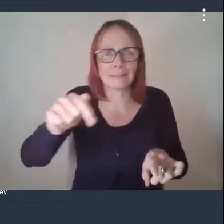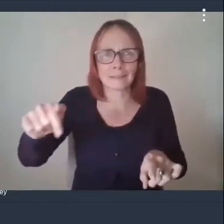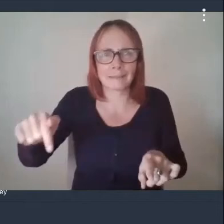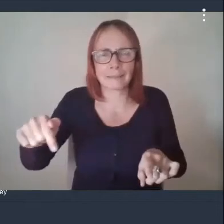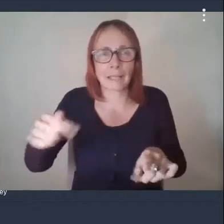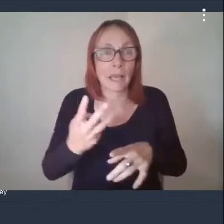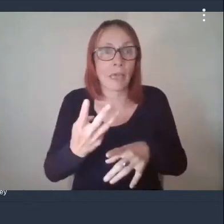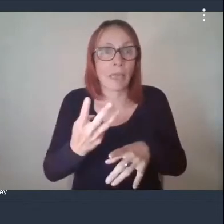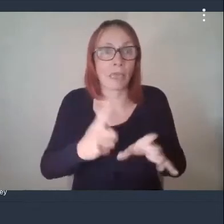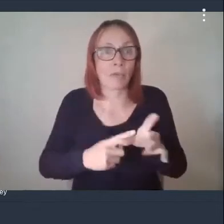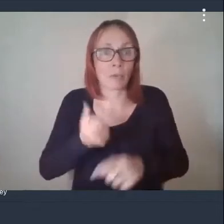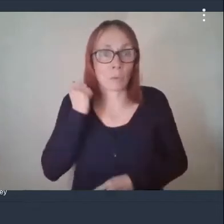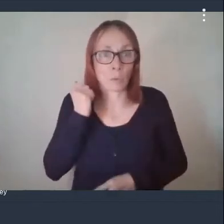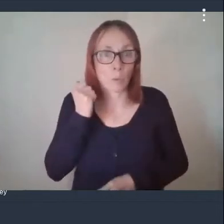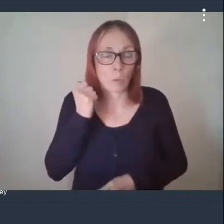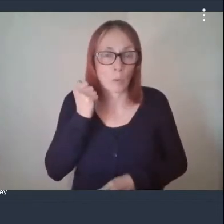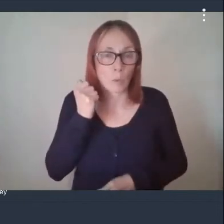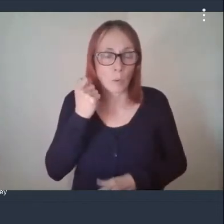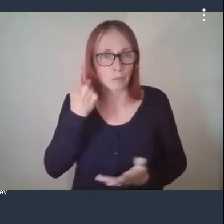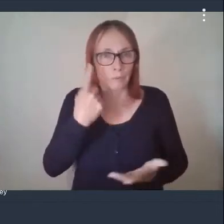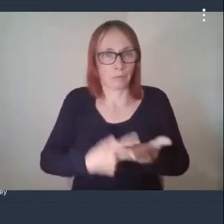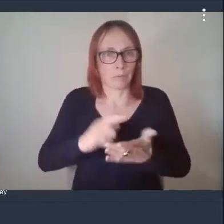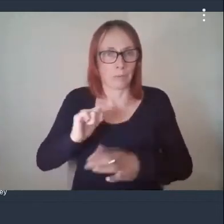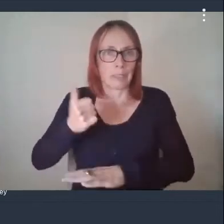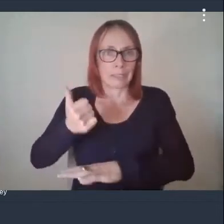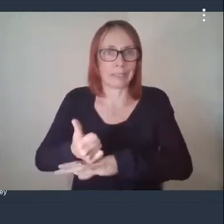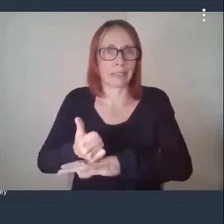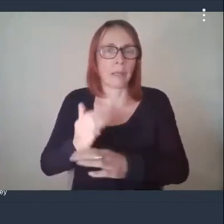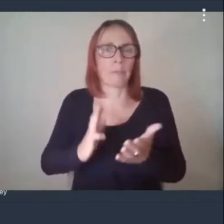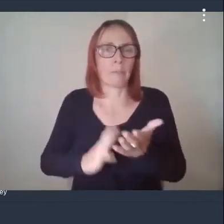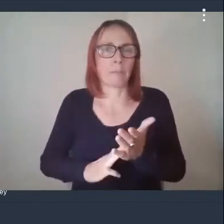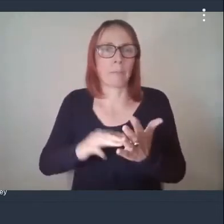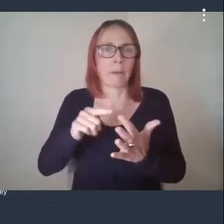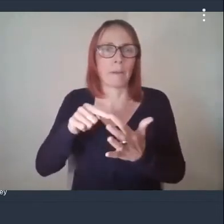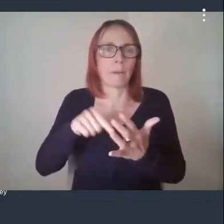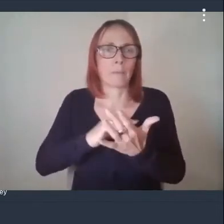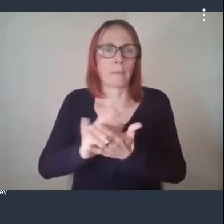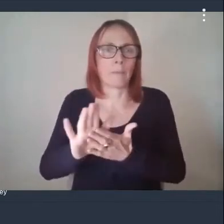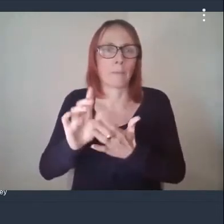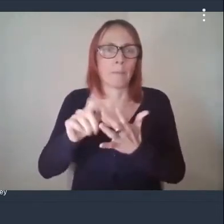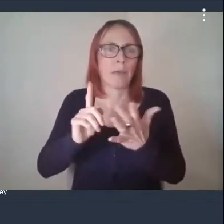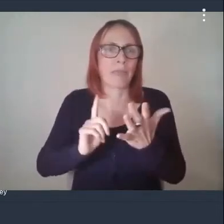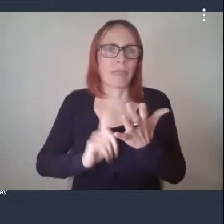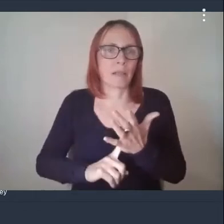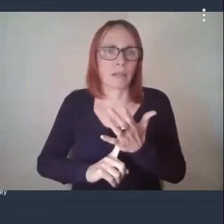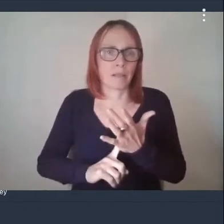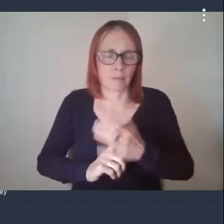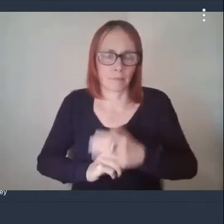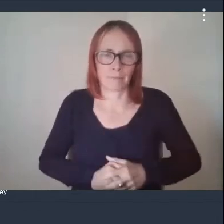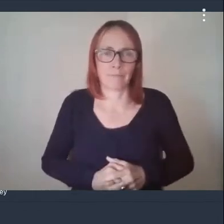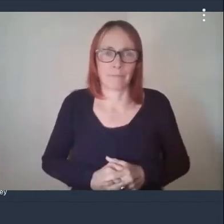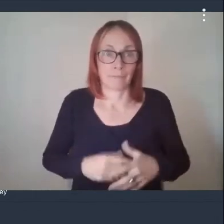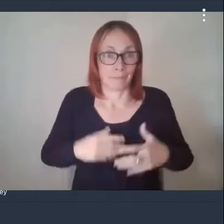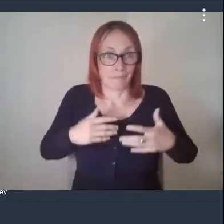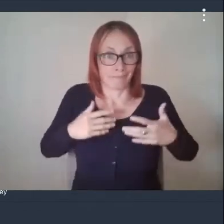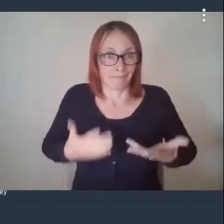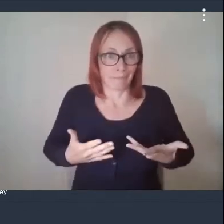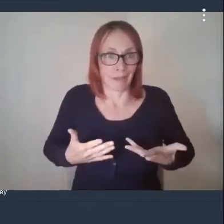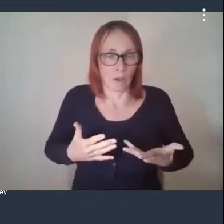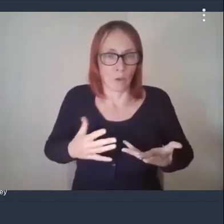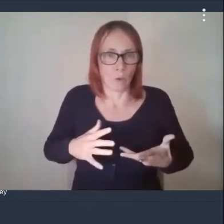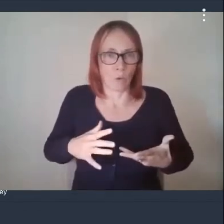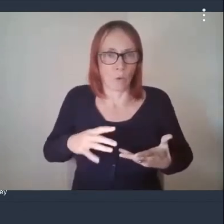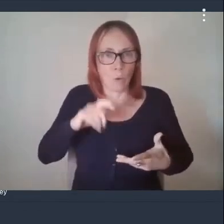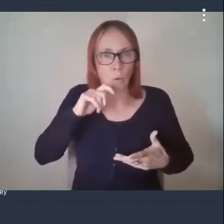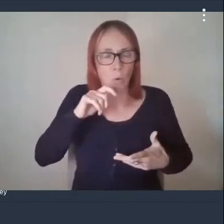to also set up an office in methyl now we're in the process of buying the building that we've